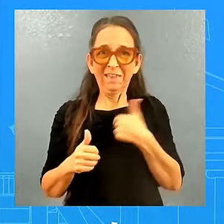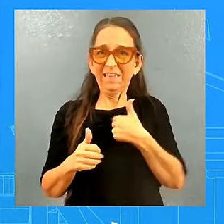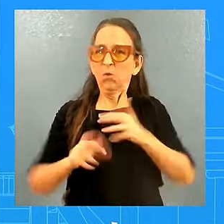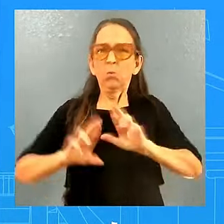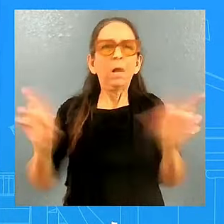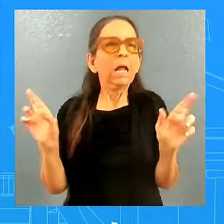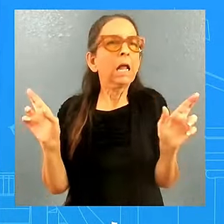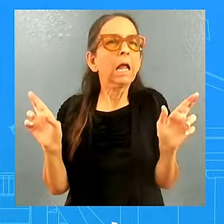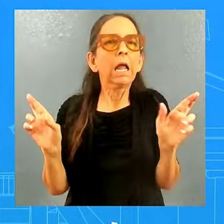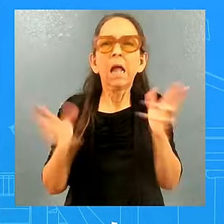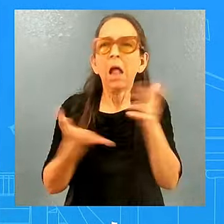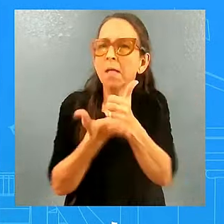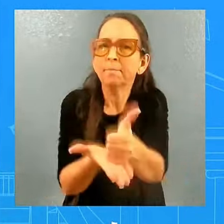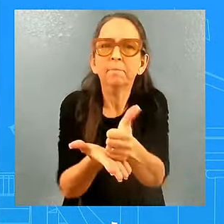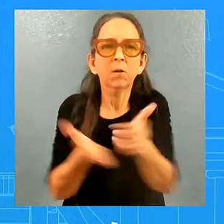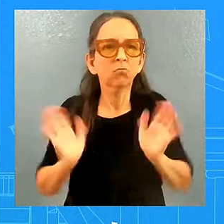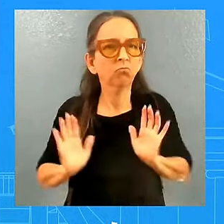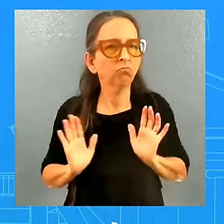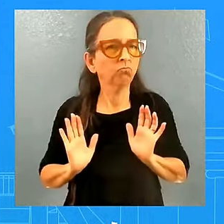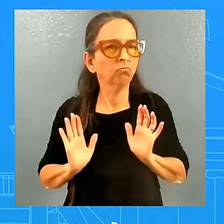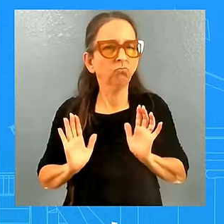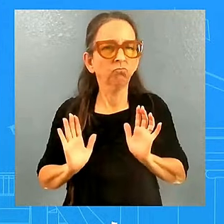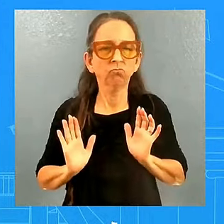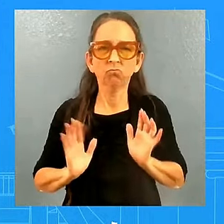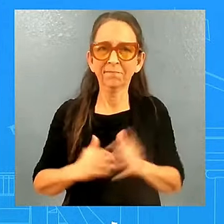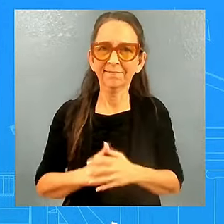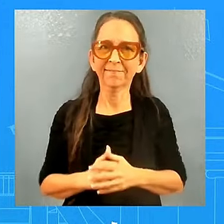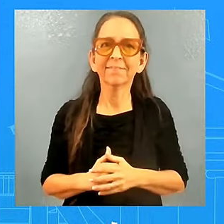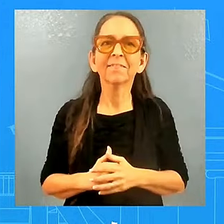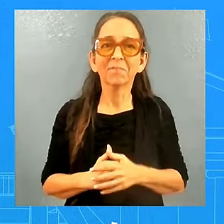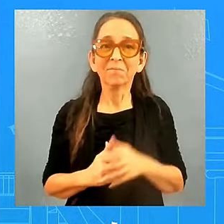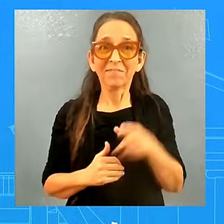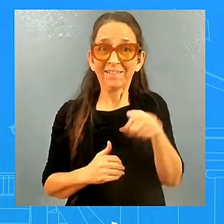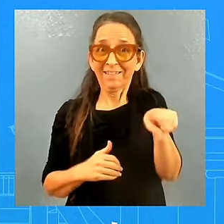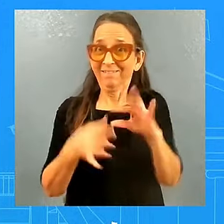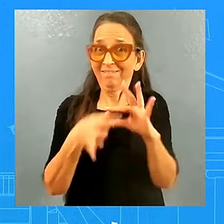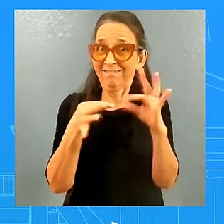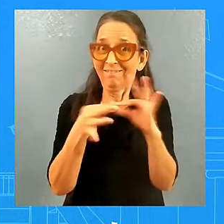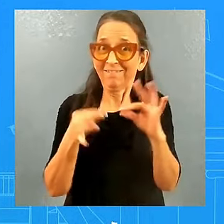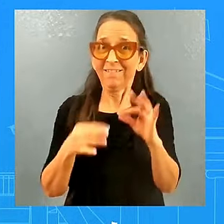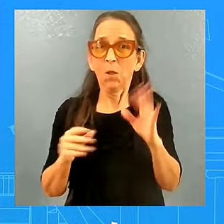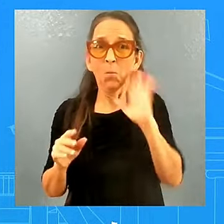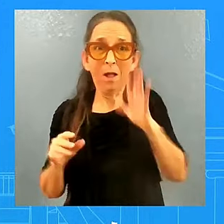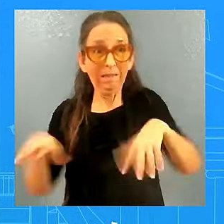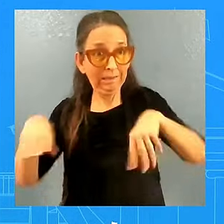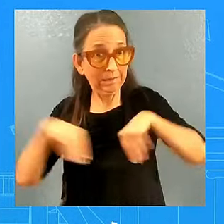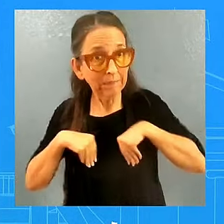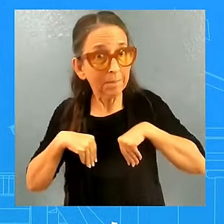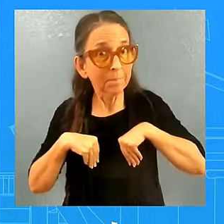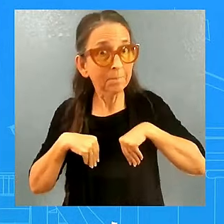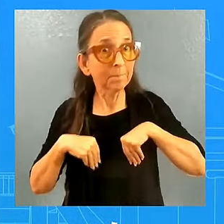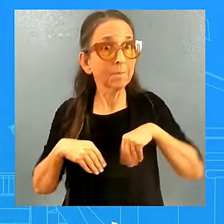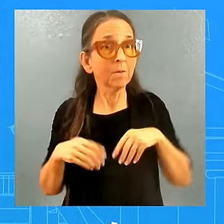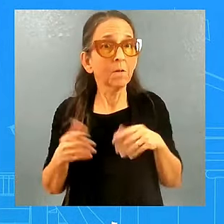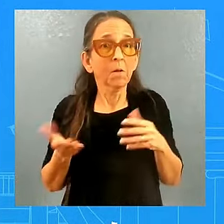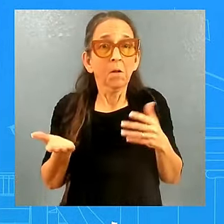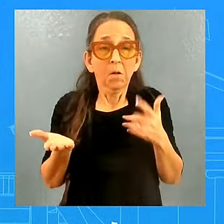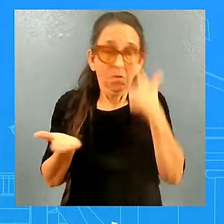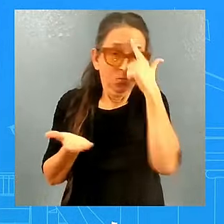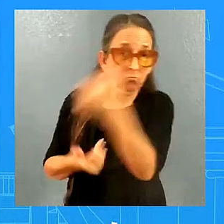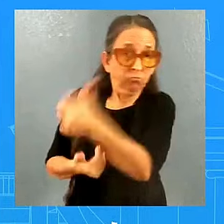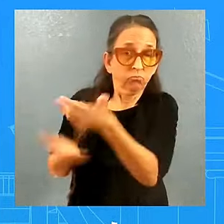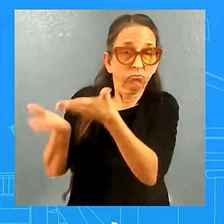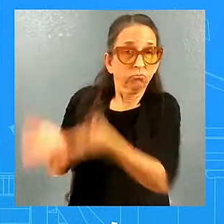said that they were going to. And so we'll leave that to them. What happens if they don't get something? I'm not going to get into hypotheticals from here.